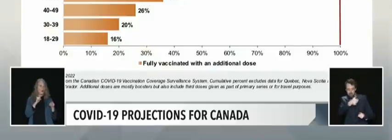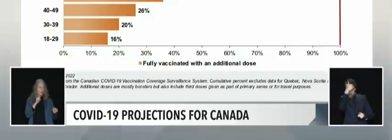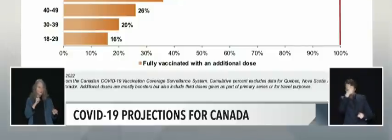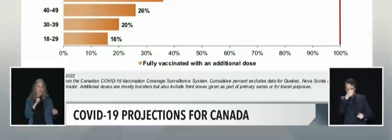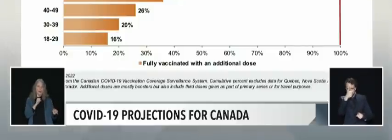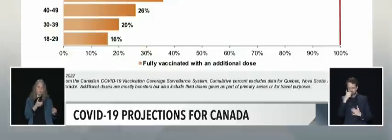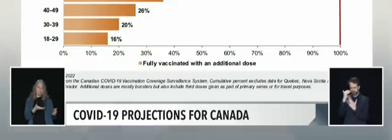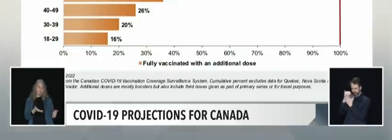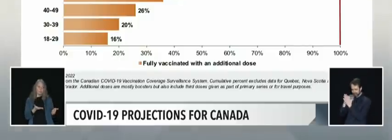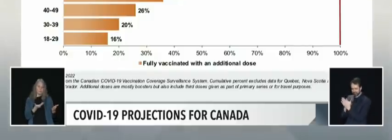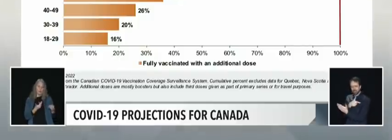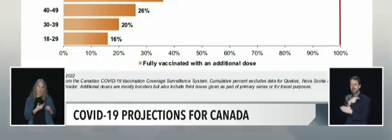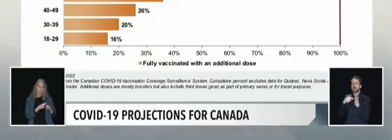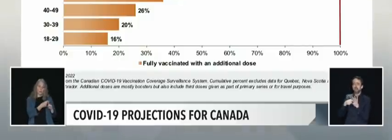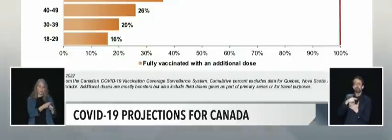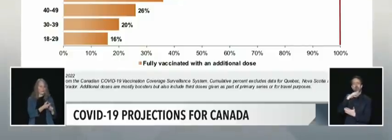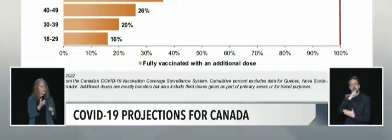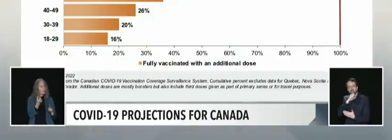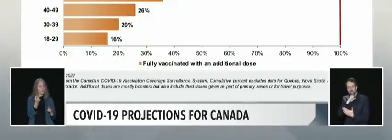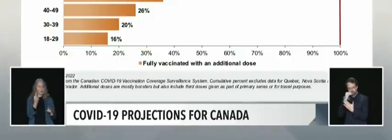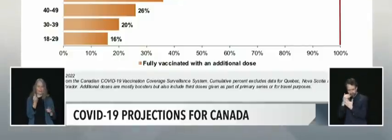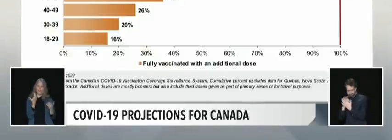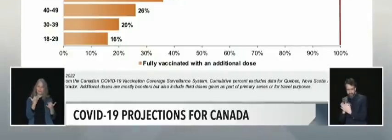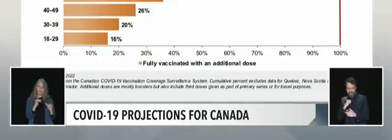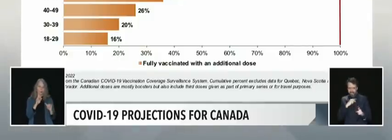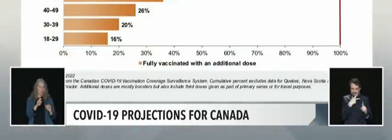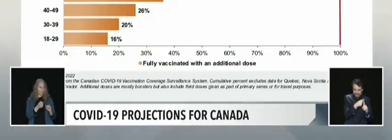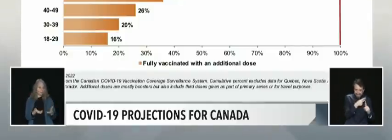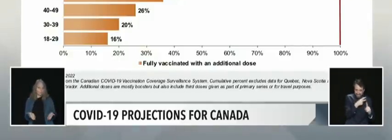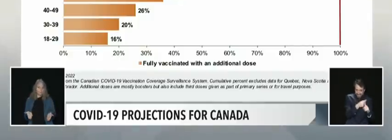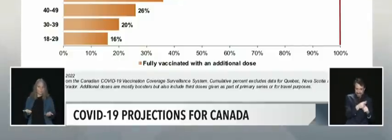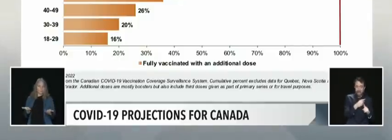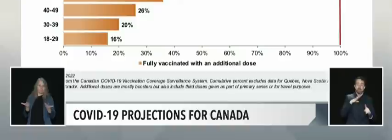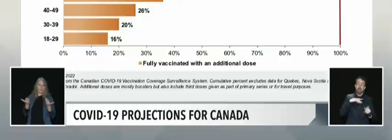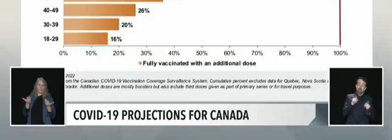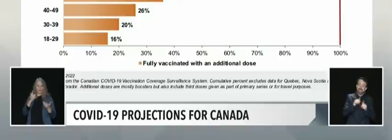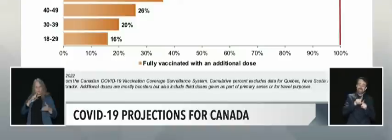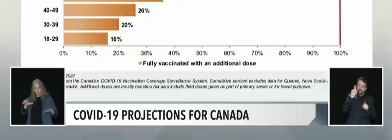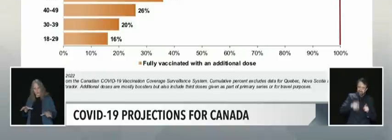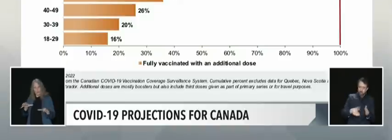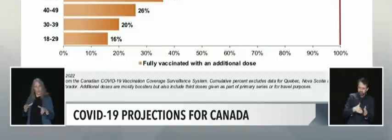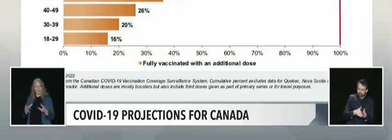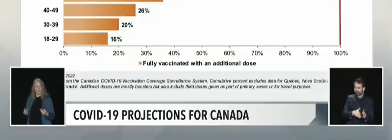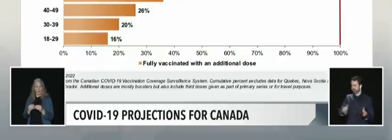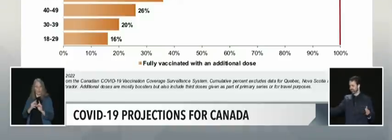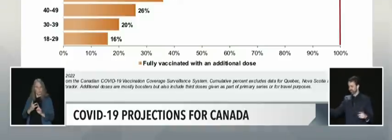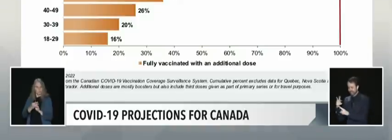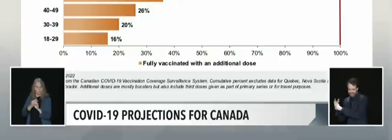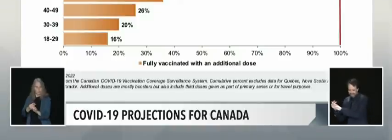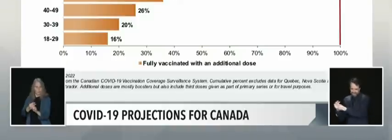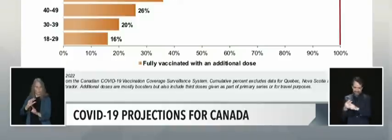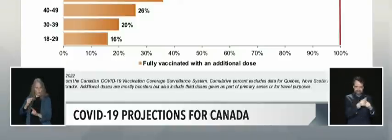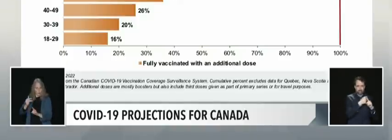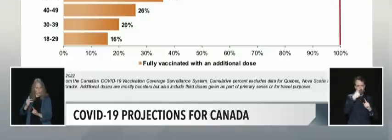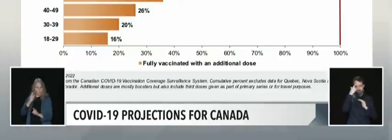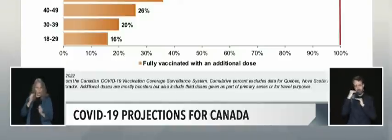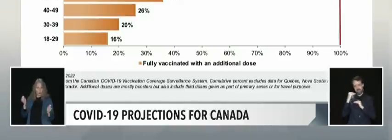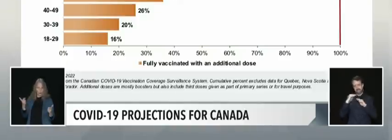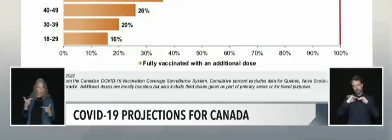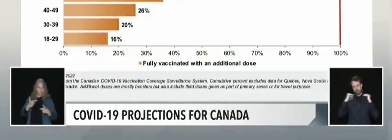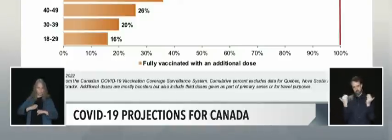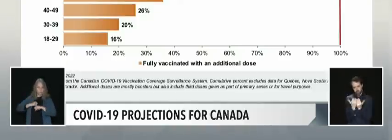efforts to increase vaccine coverage to enhance protection for everyone we can. As seen in this chart, a considerable